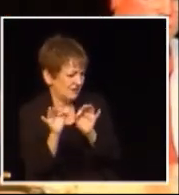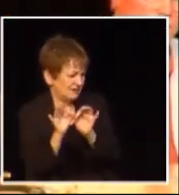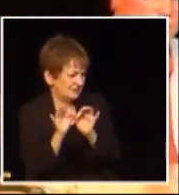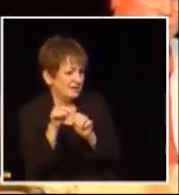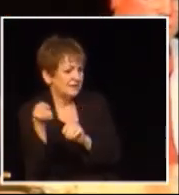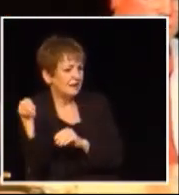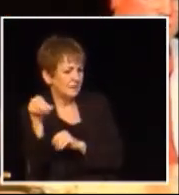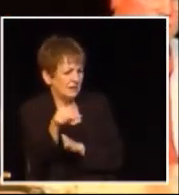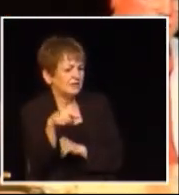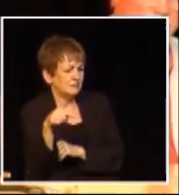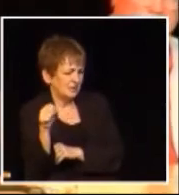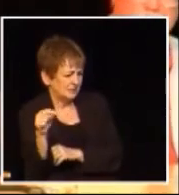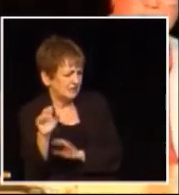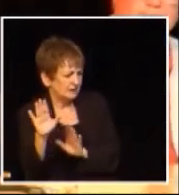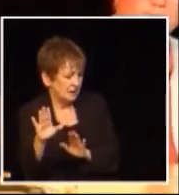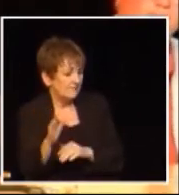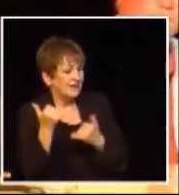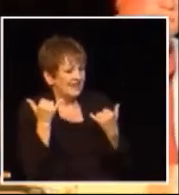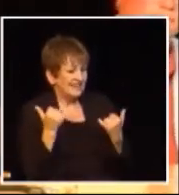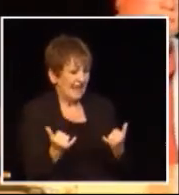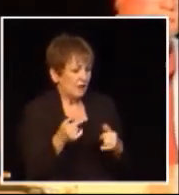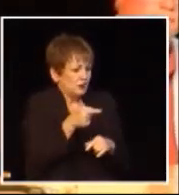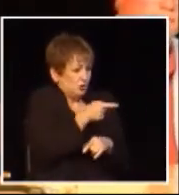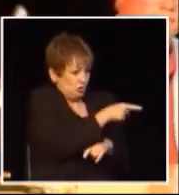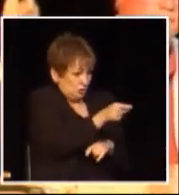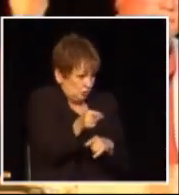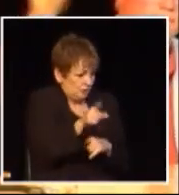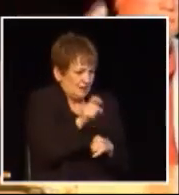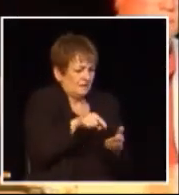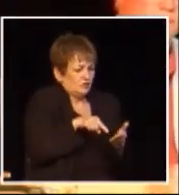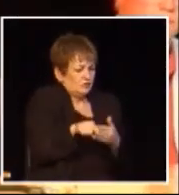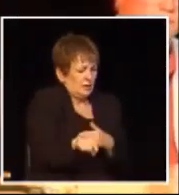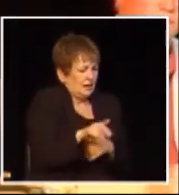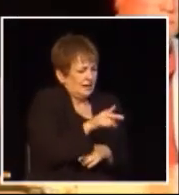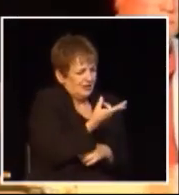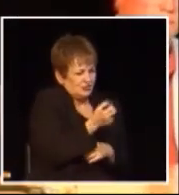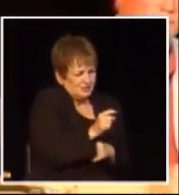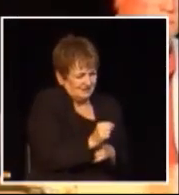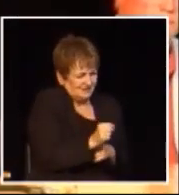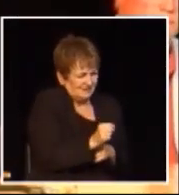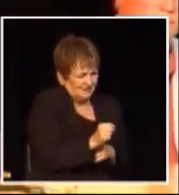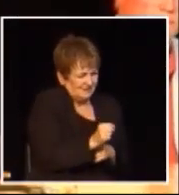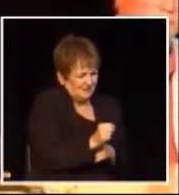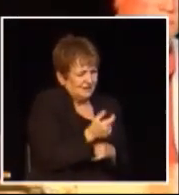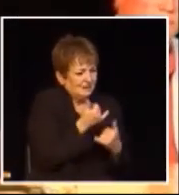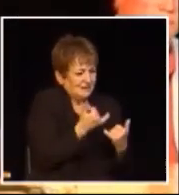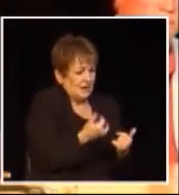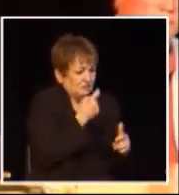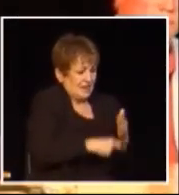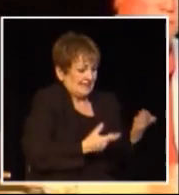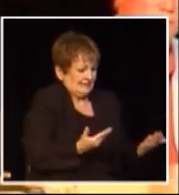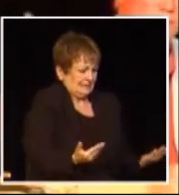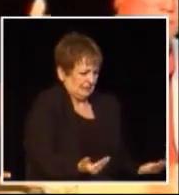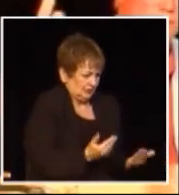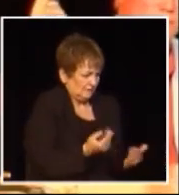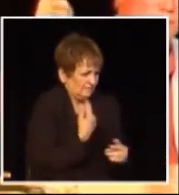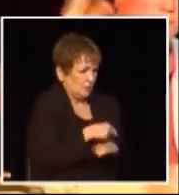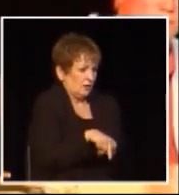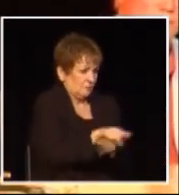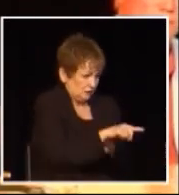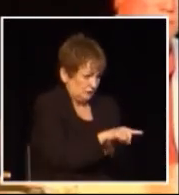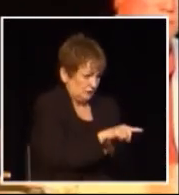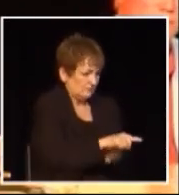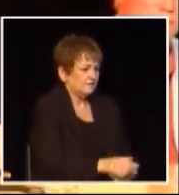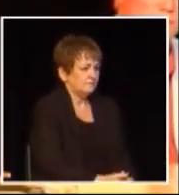calculated into the price they paid the PST now you're asked to pay the HST the tax is put